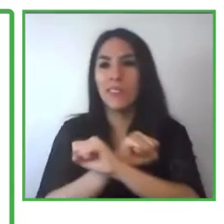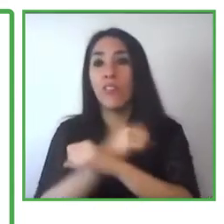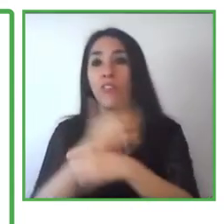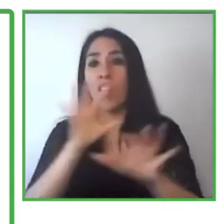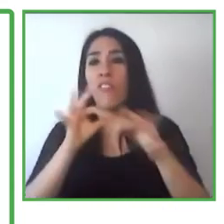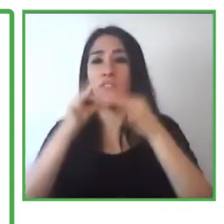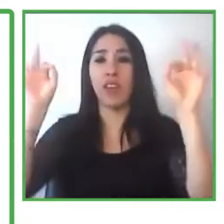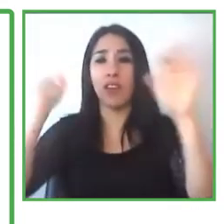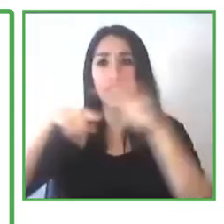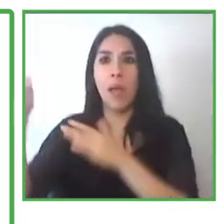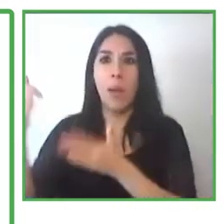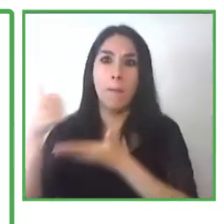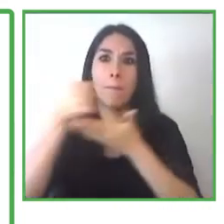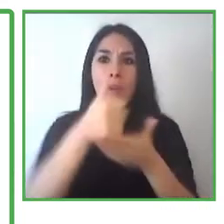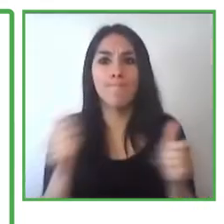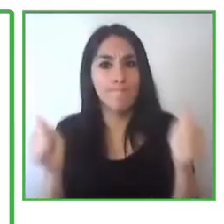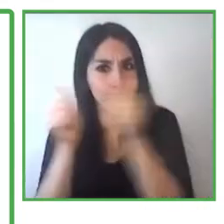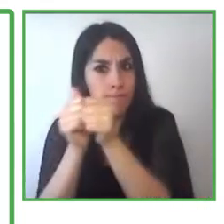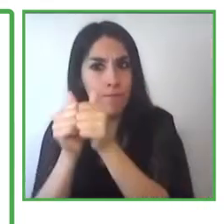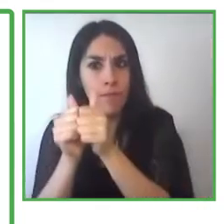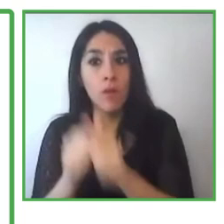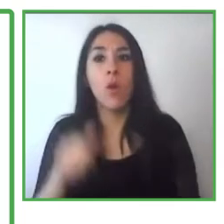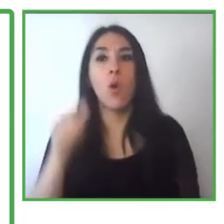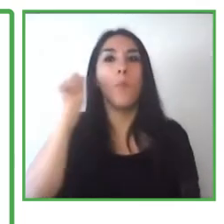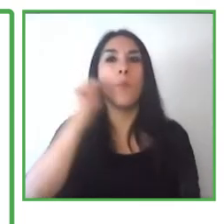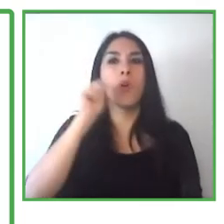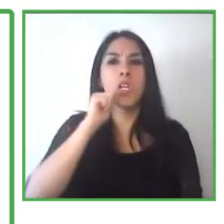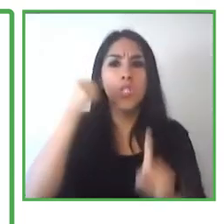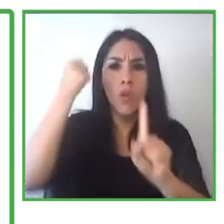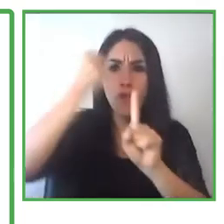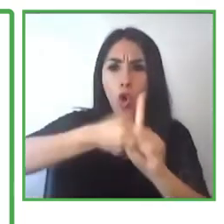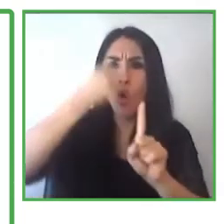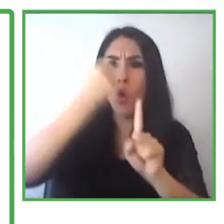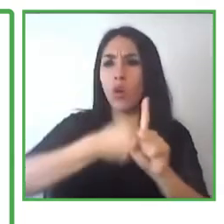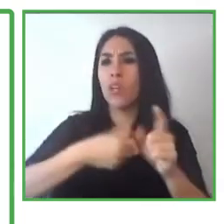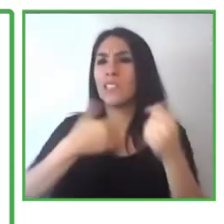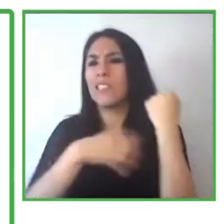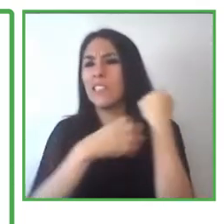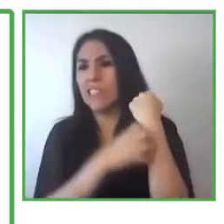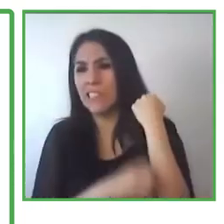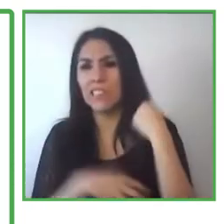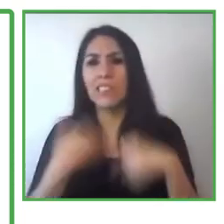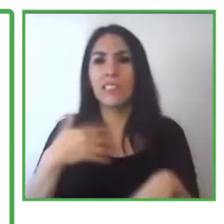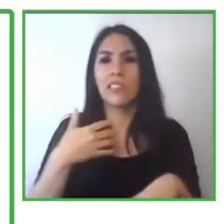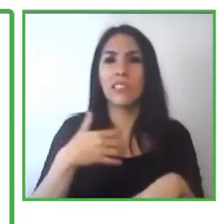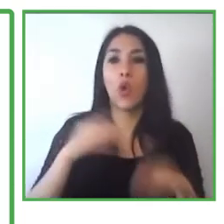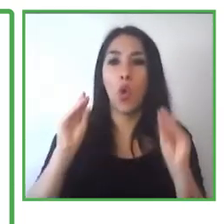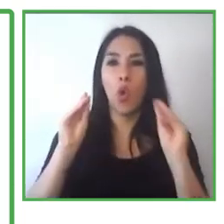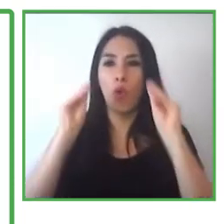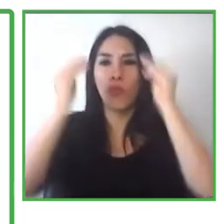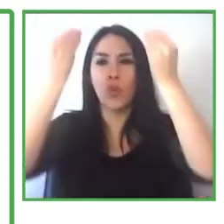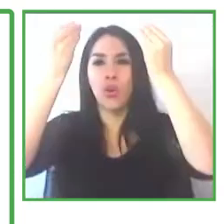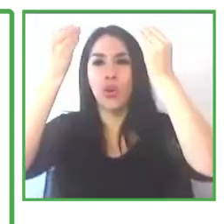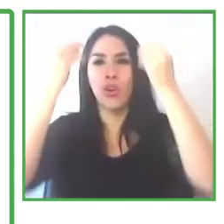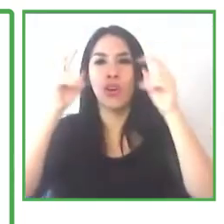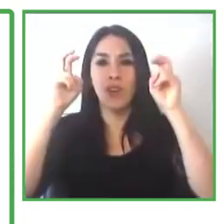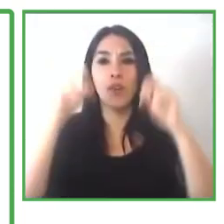Also, they work with women that have been victims of violence. People with disabilities,